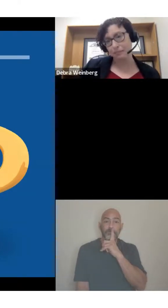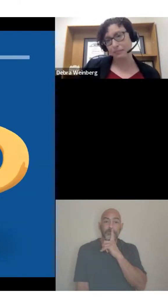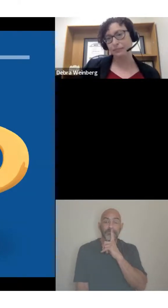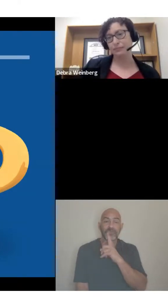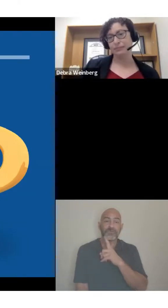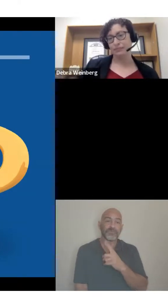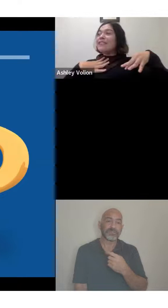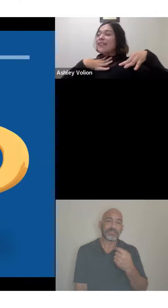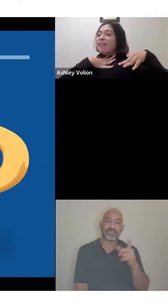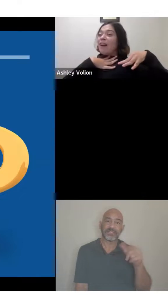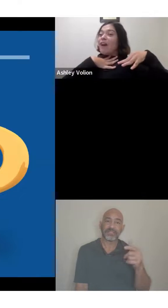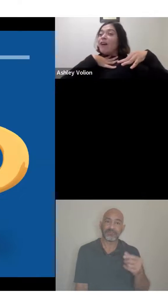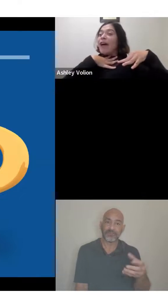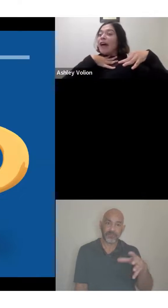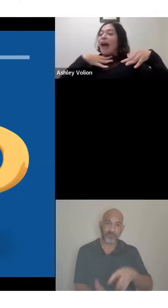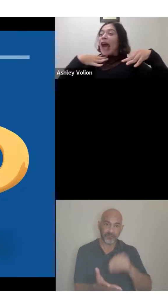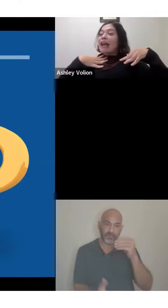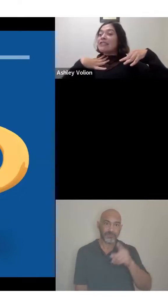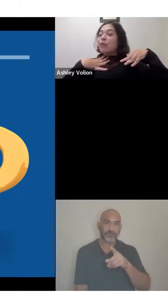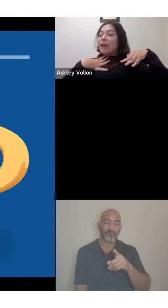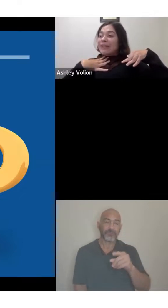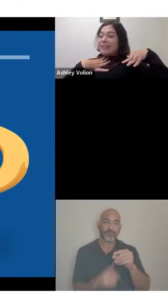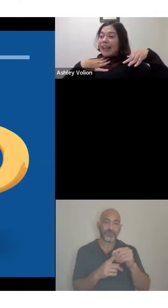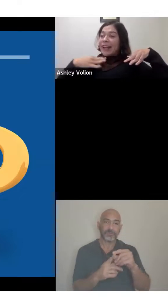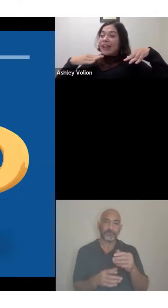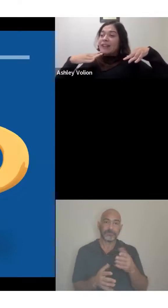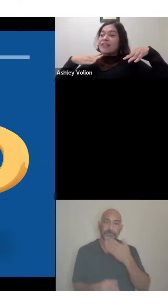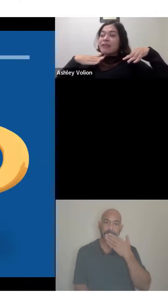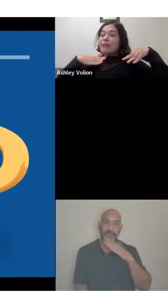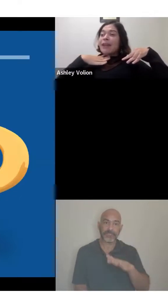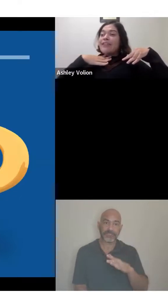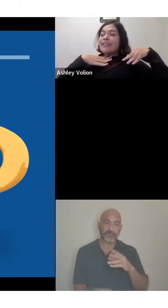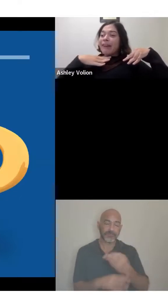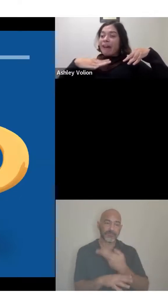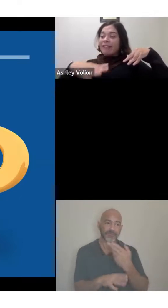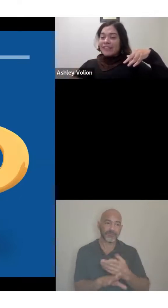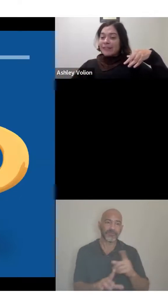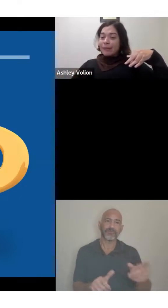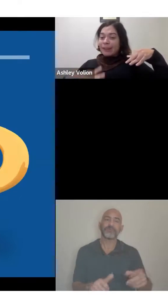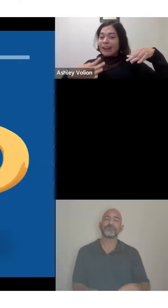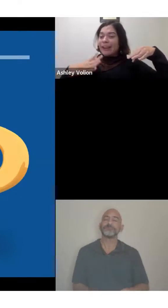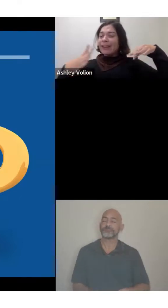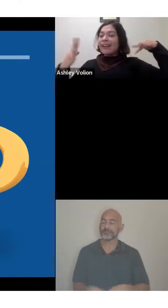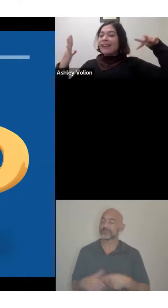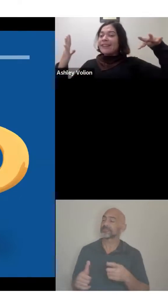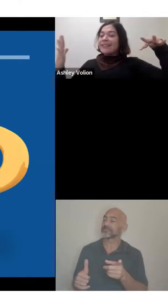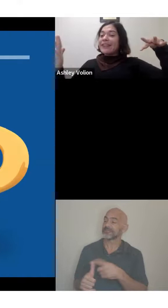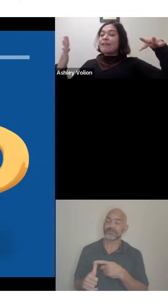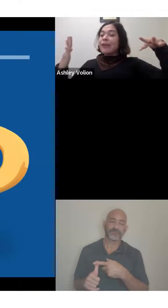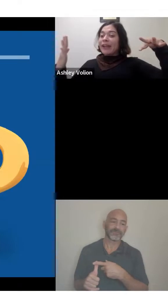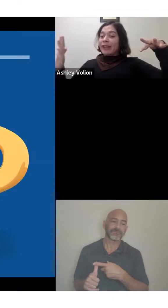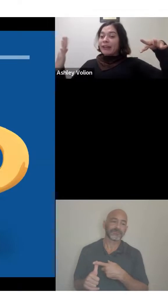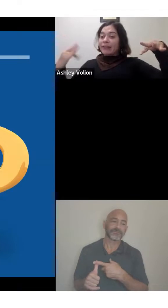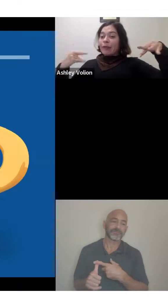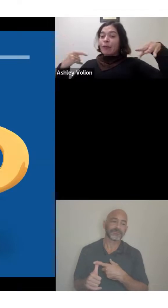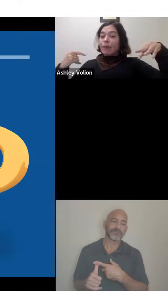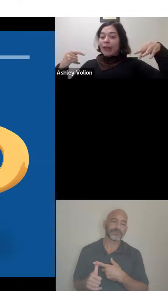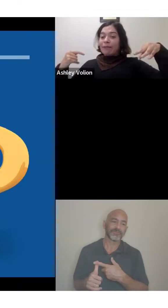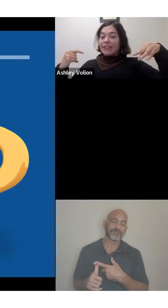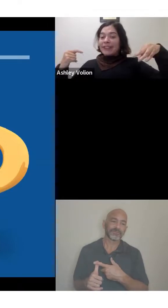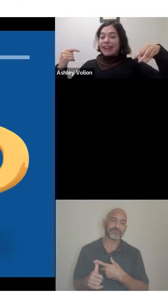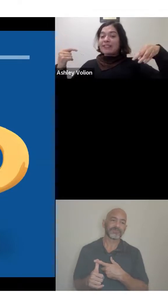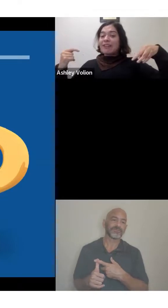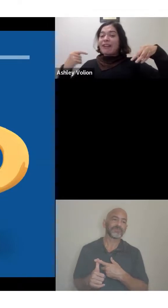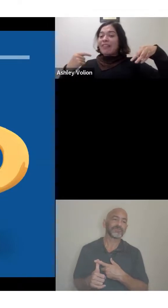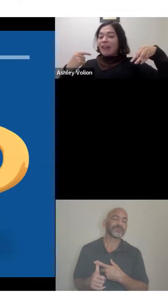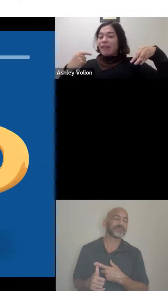them? First of all, I just want to say, just because you have a disability, doesn't mean you don't